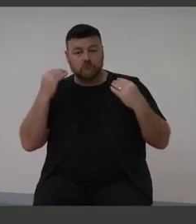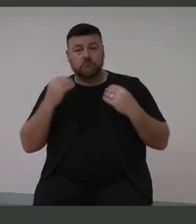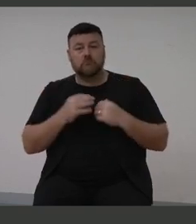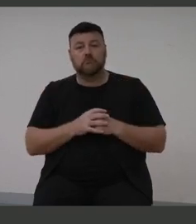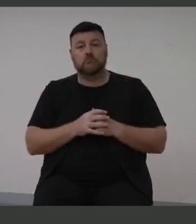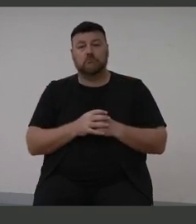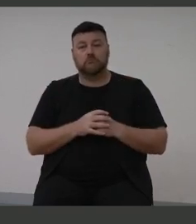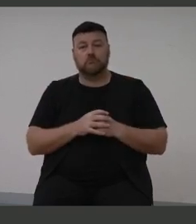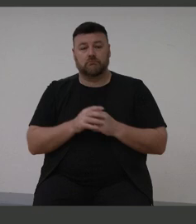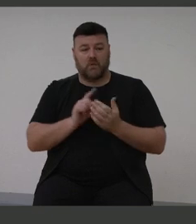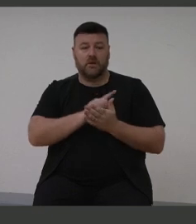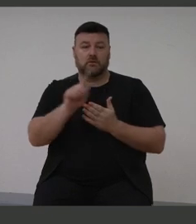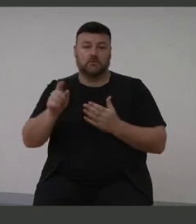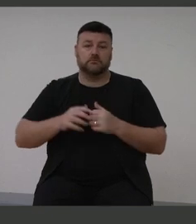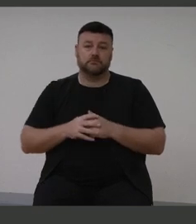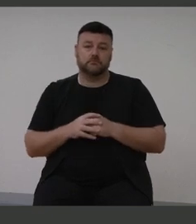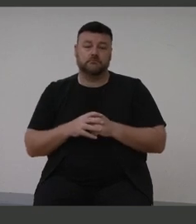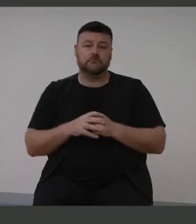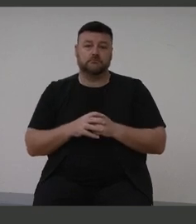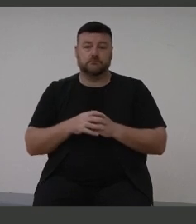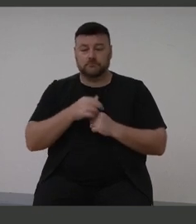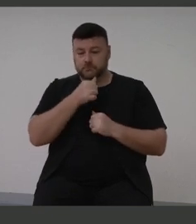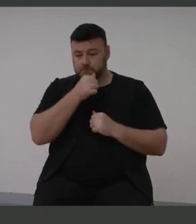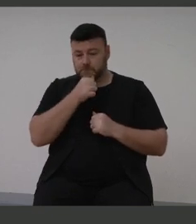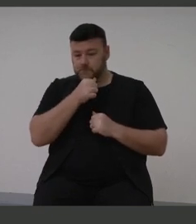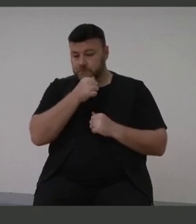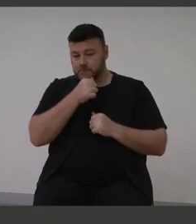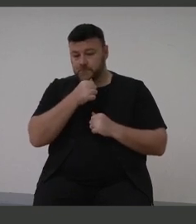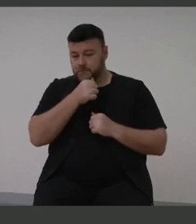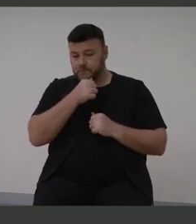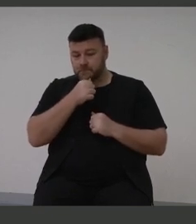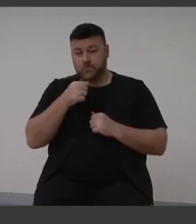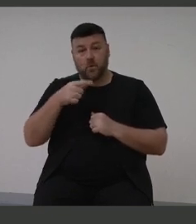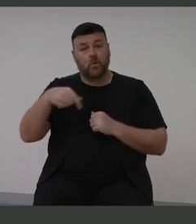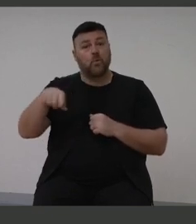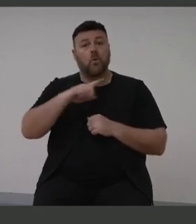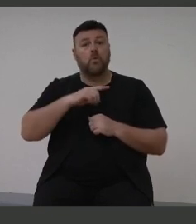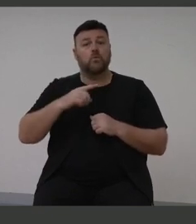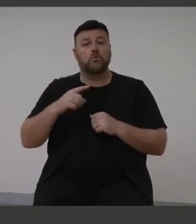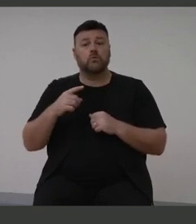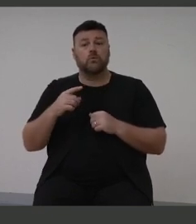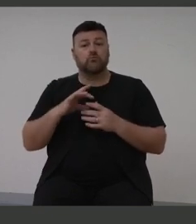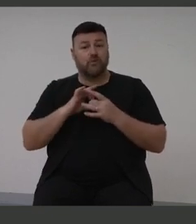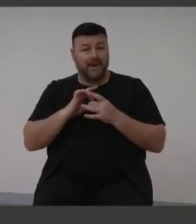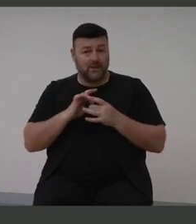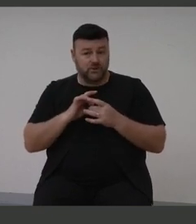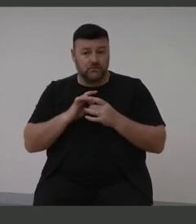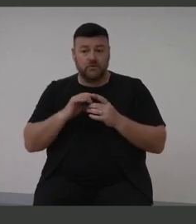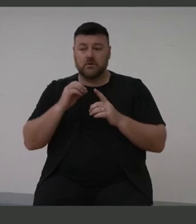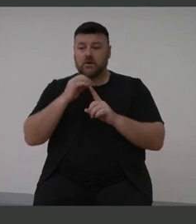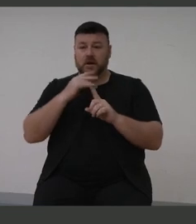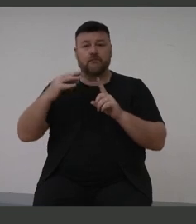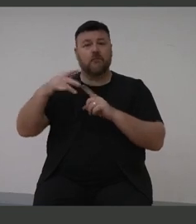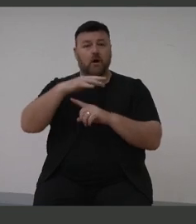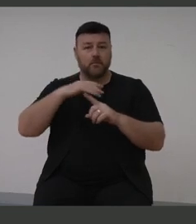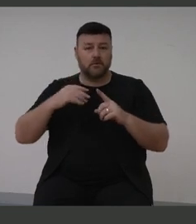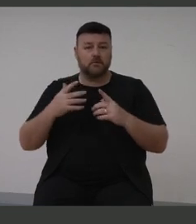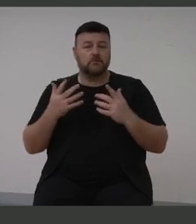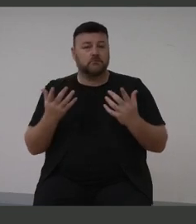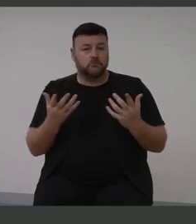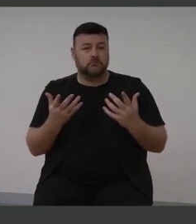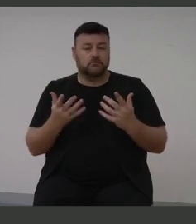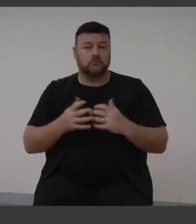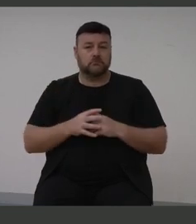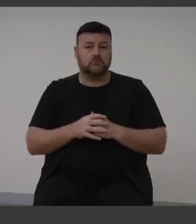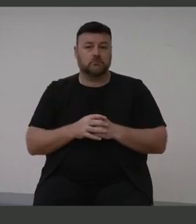hearing later in life. So those relationships, those environmental relationships are so important. But